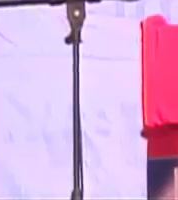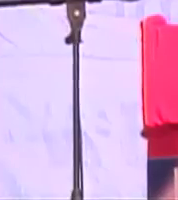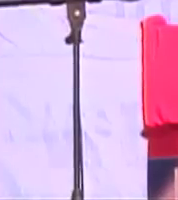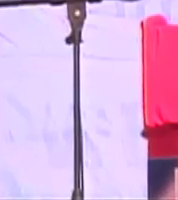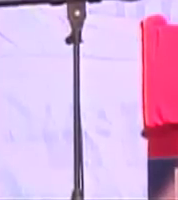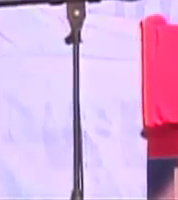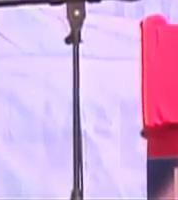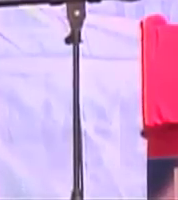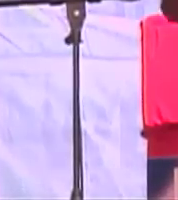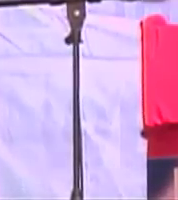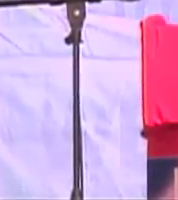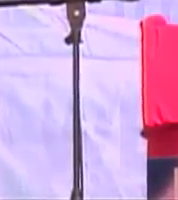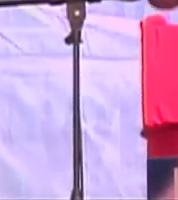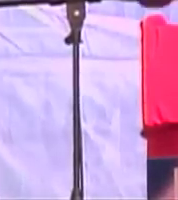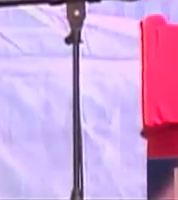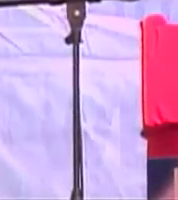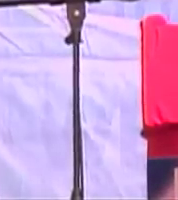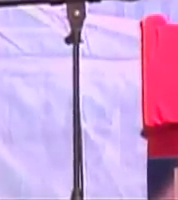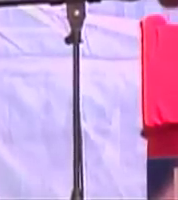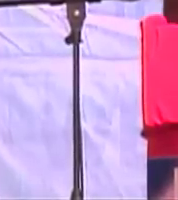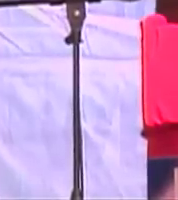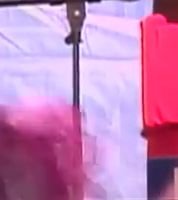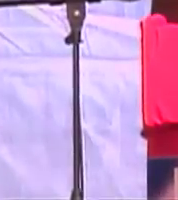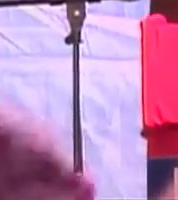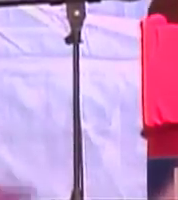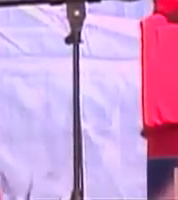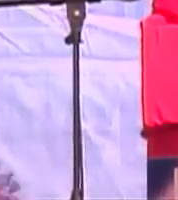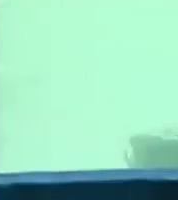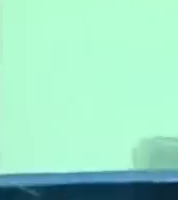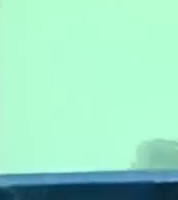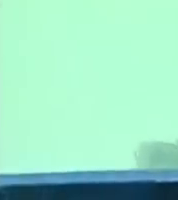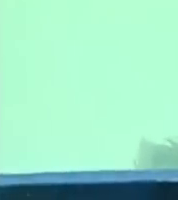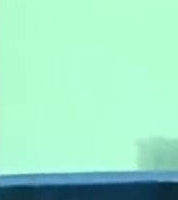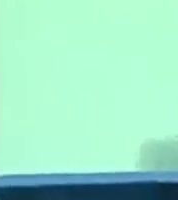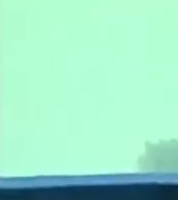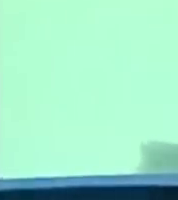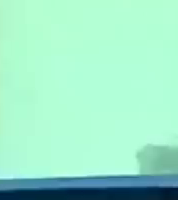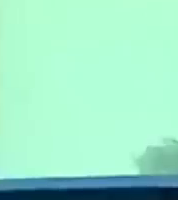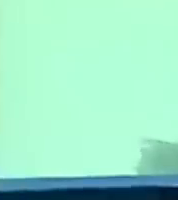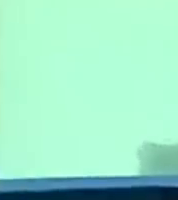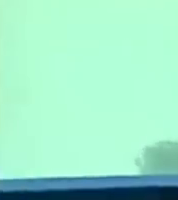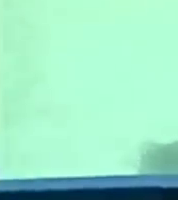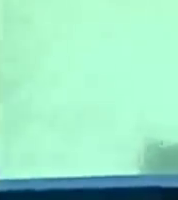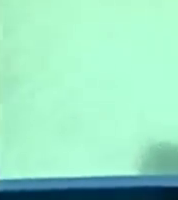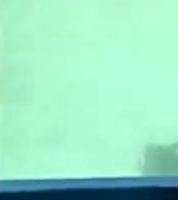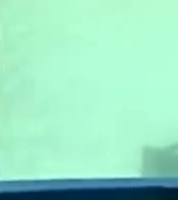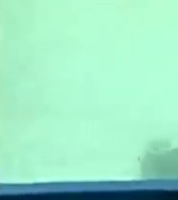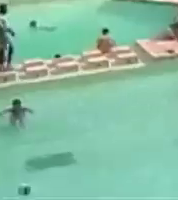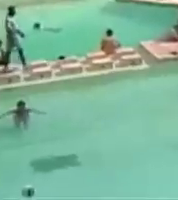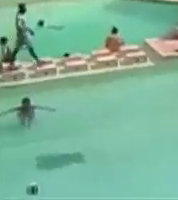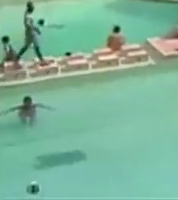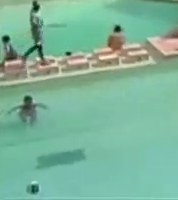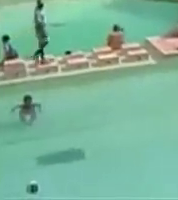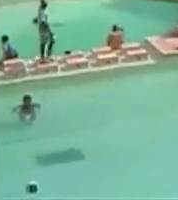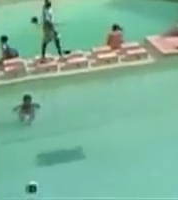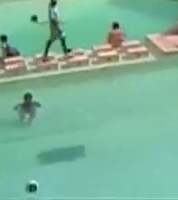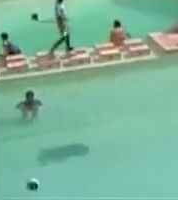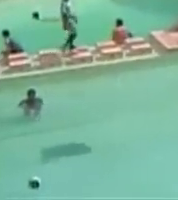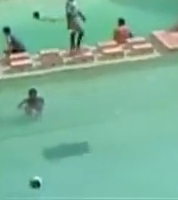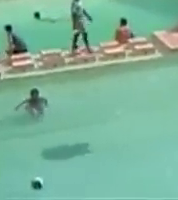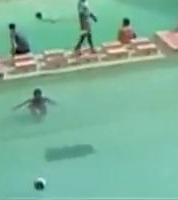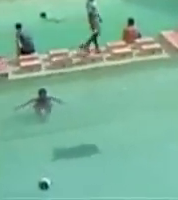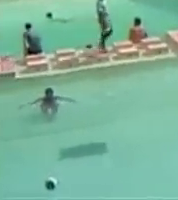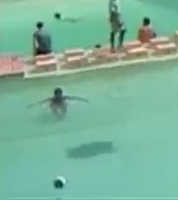6 million visitors for the first time in history! And tourism numbers showing promise. The Bahamas Night starts